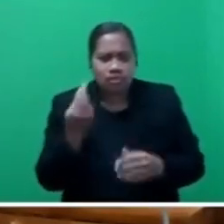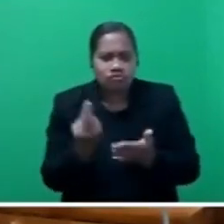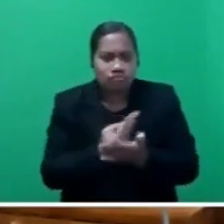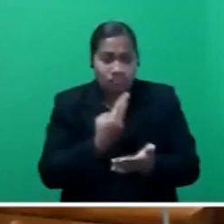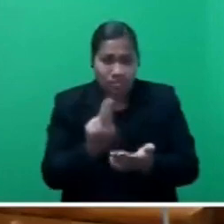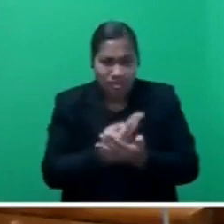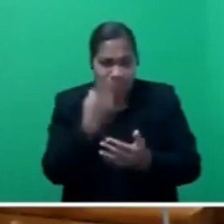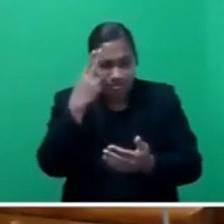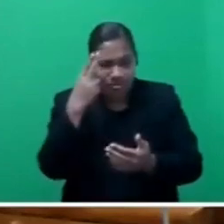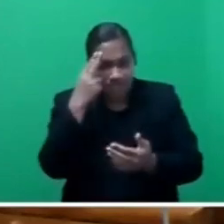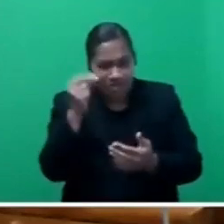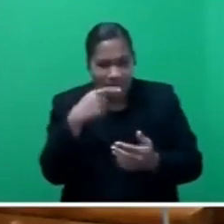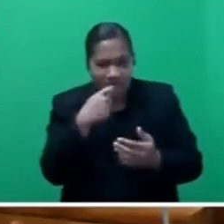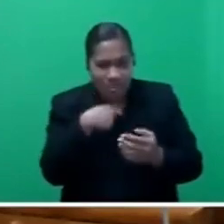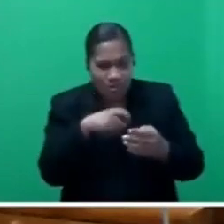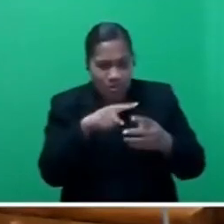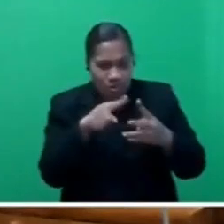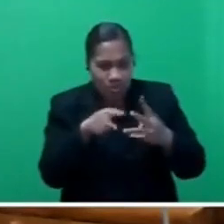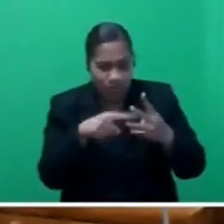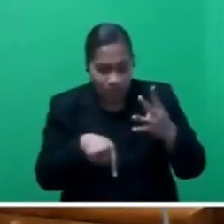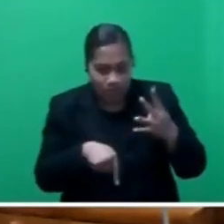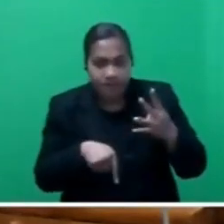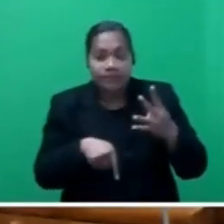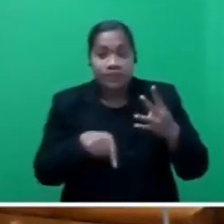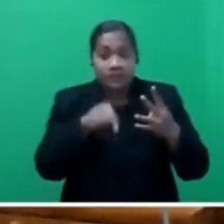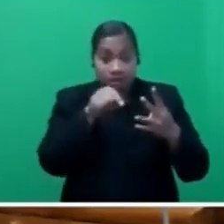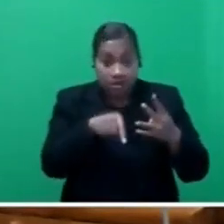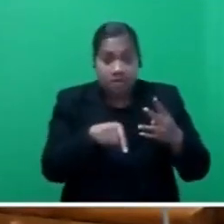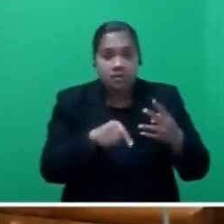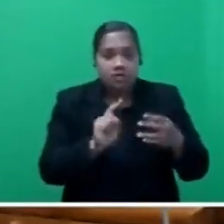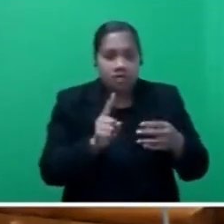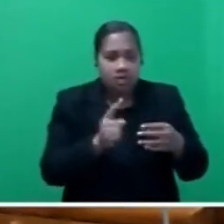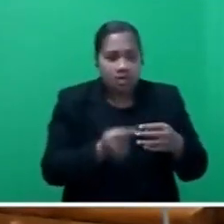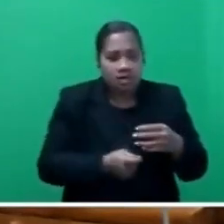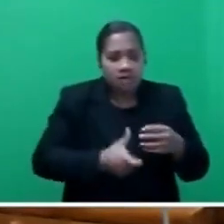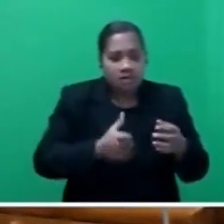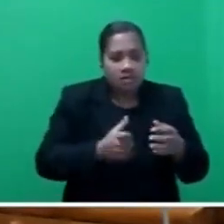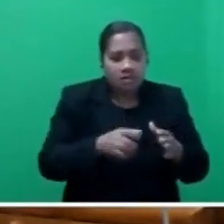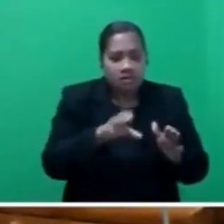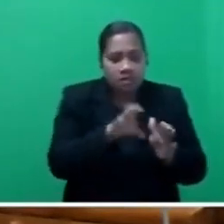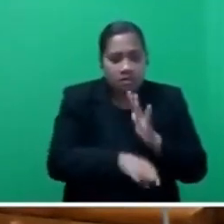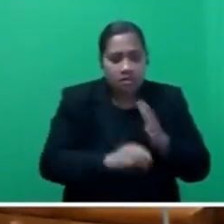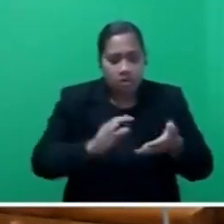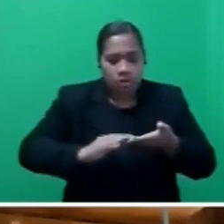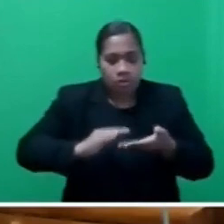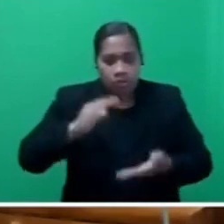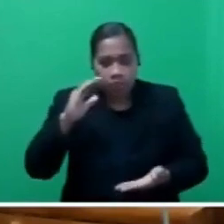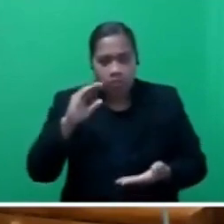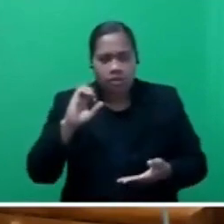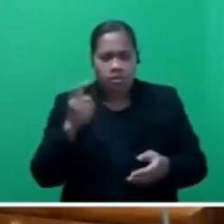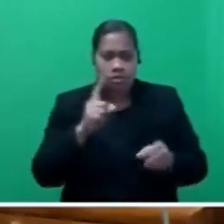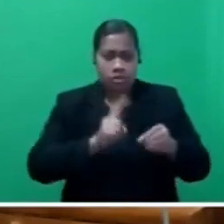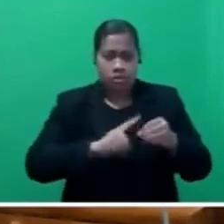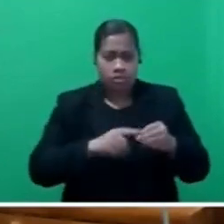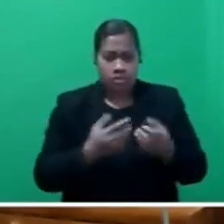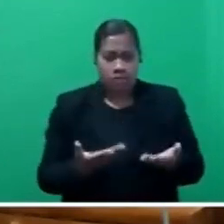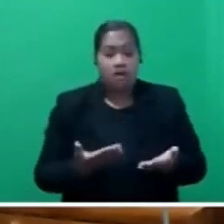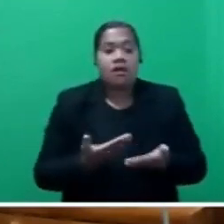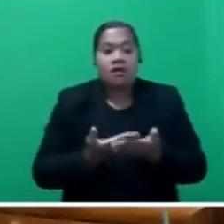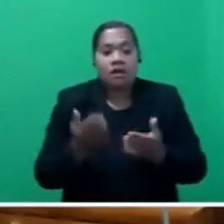And this comes day after the prices were increased. So the question is, how will the government